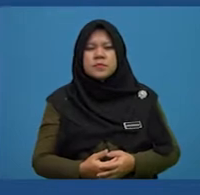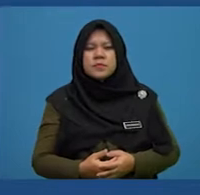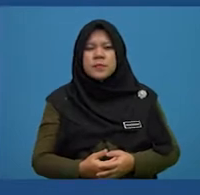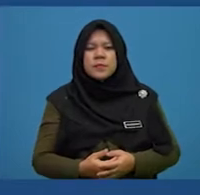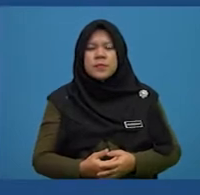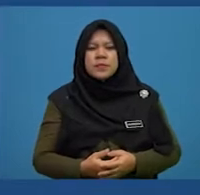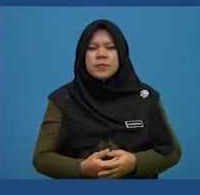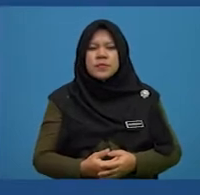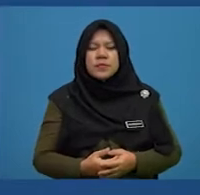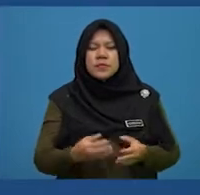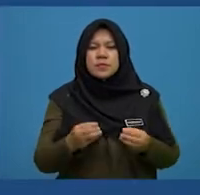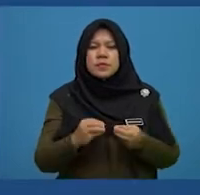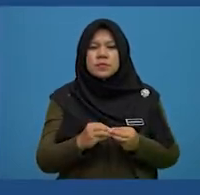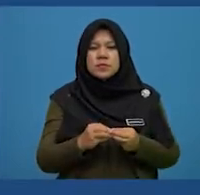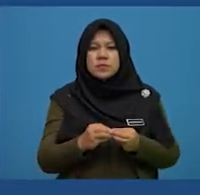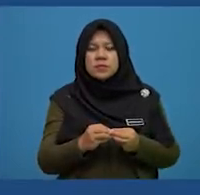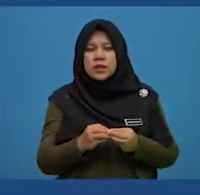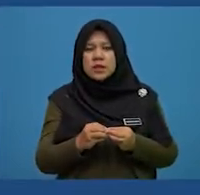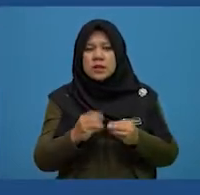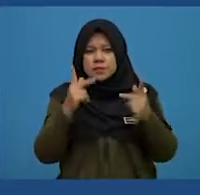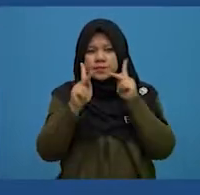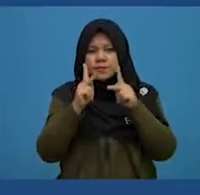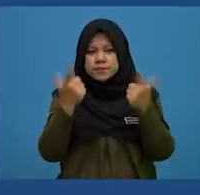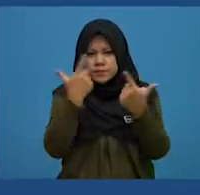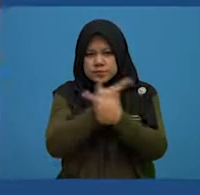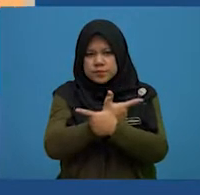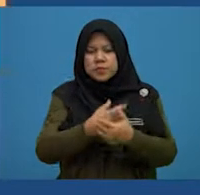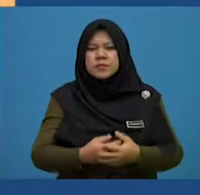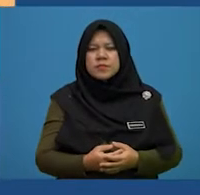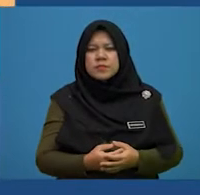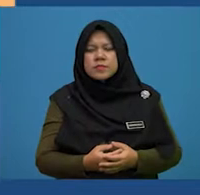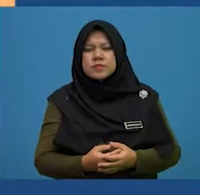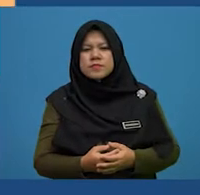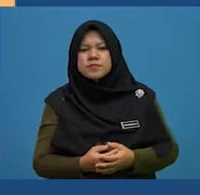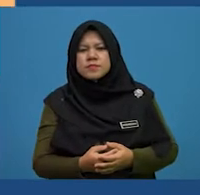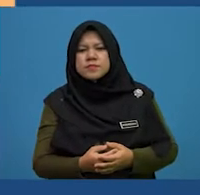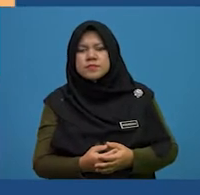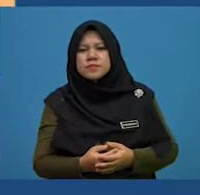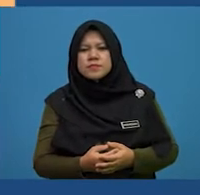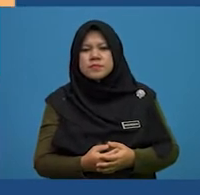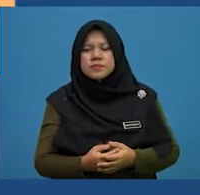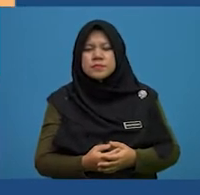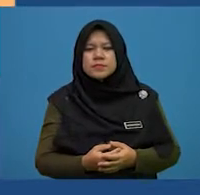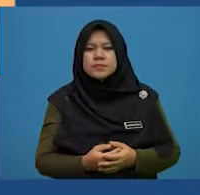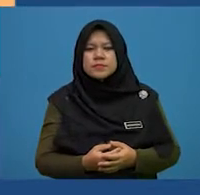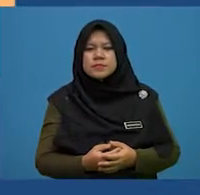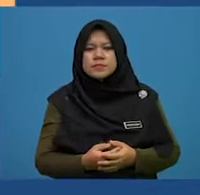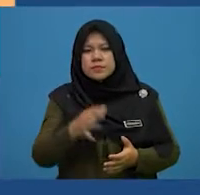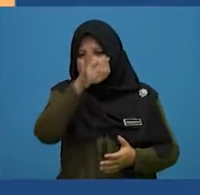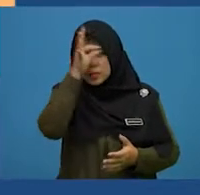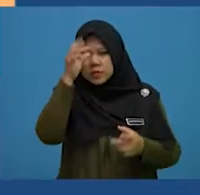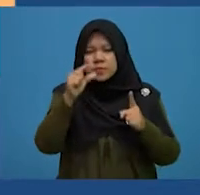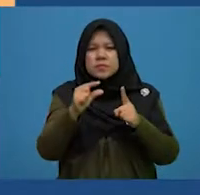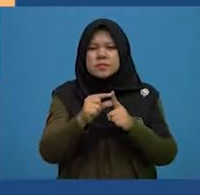Now, let's look at antonyms. Opposite information, antonym, about the unknown